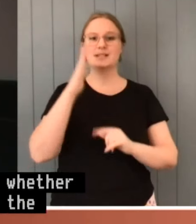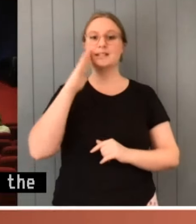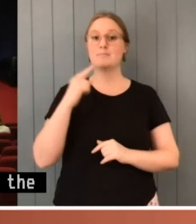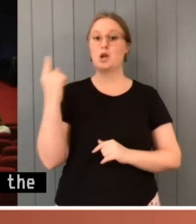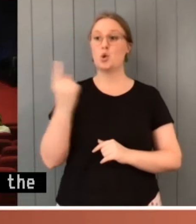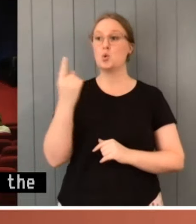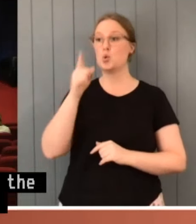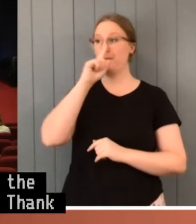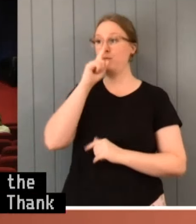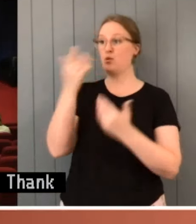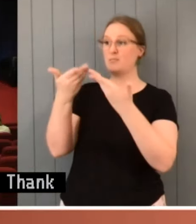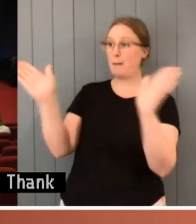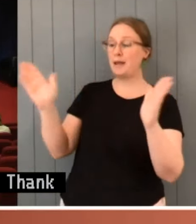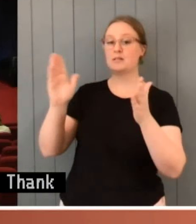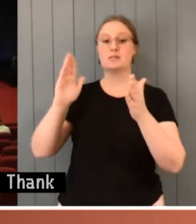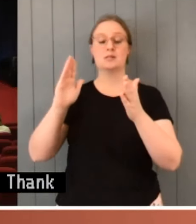APPLAUSE